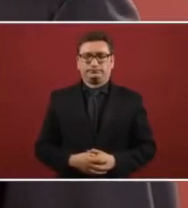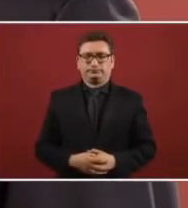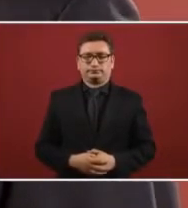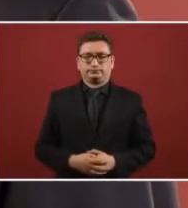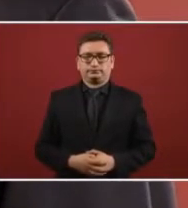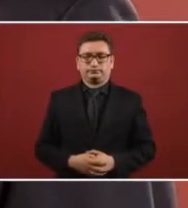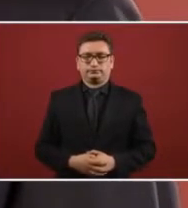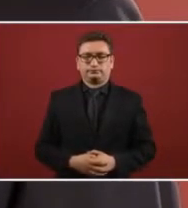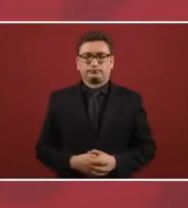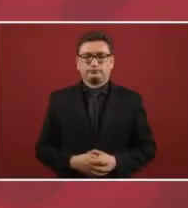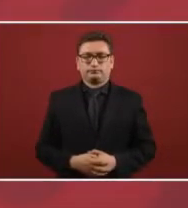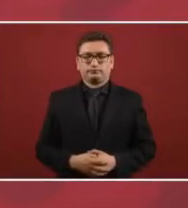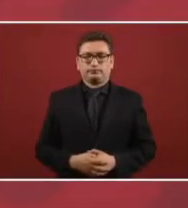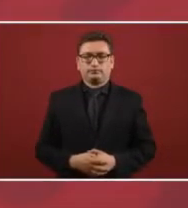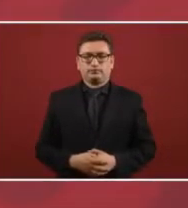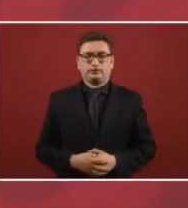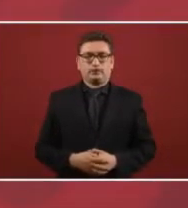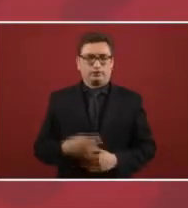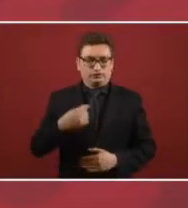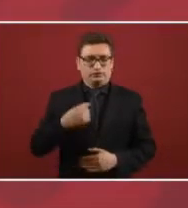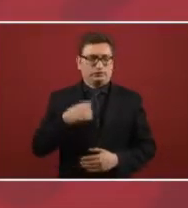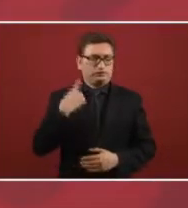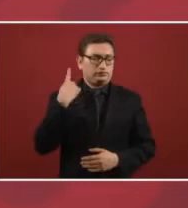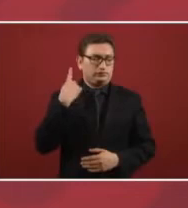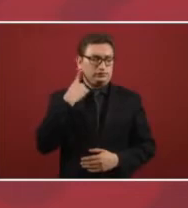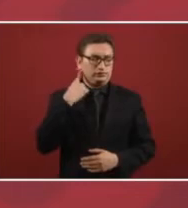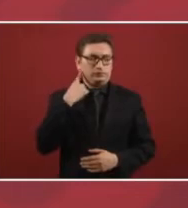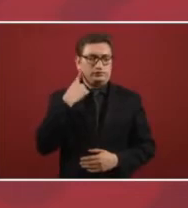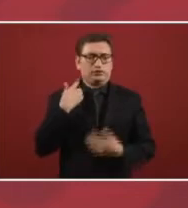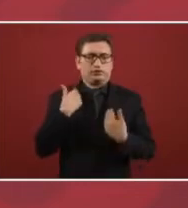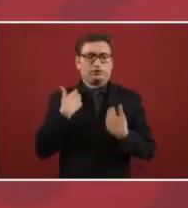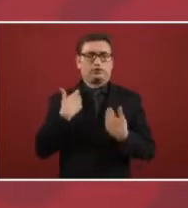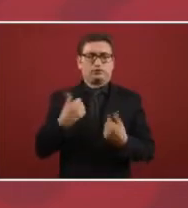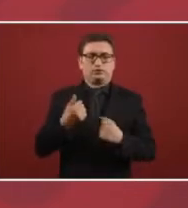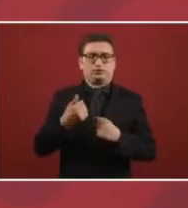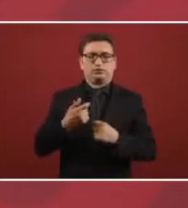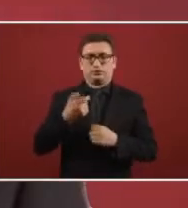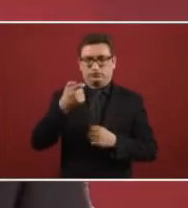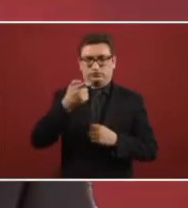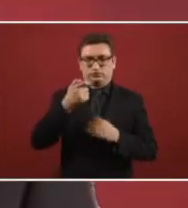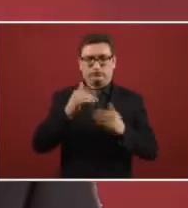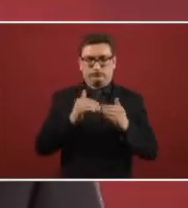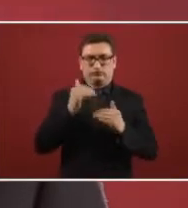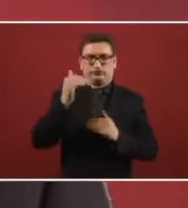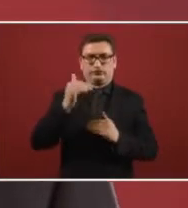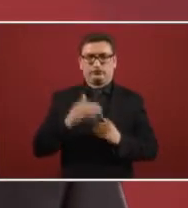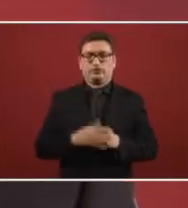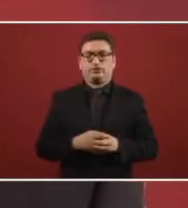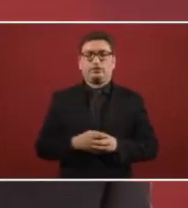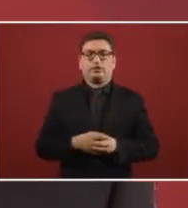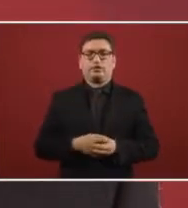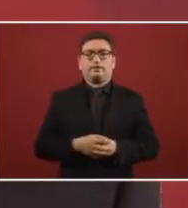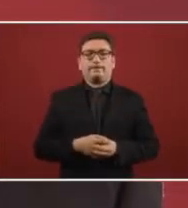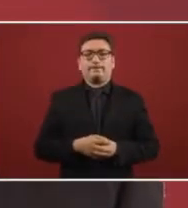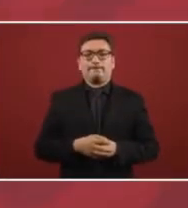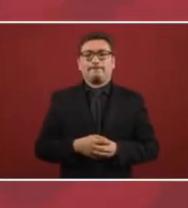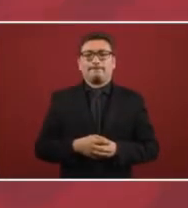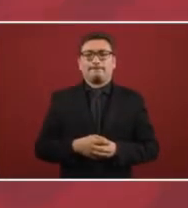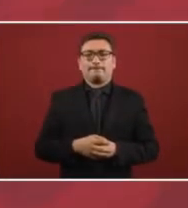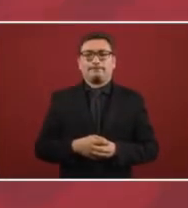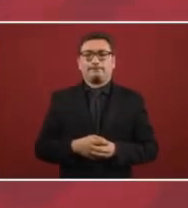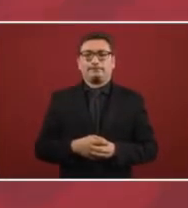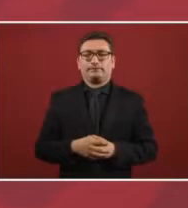I found out about that increase of the price